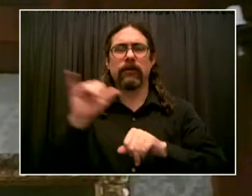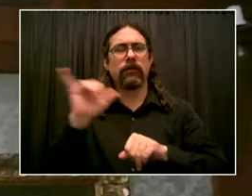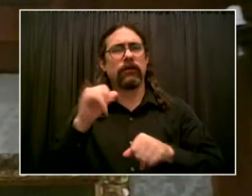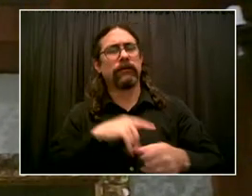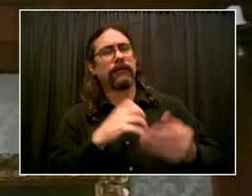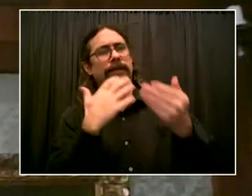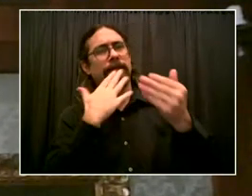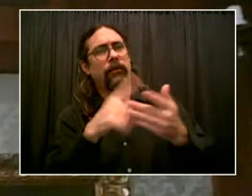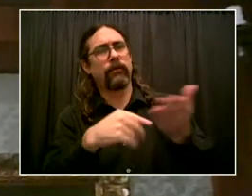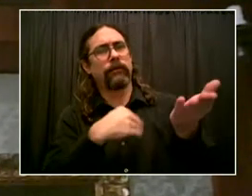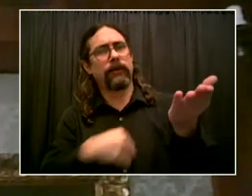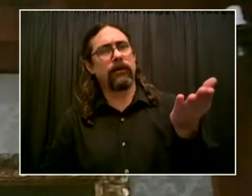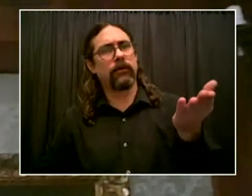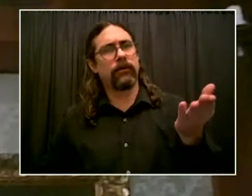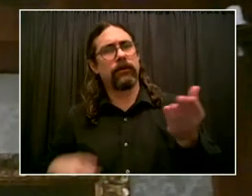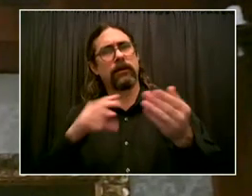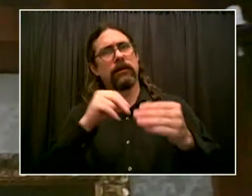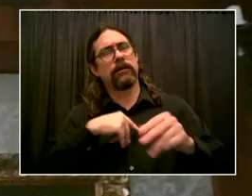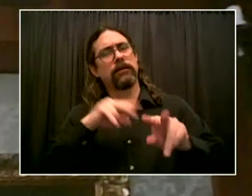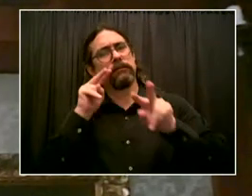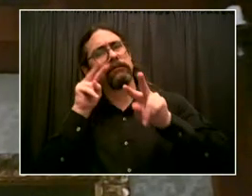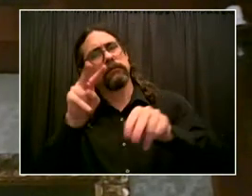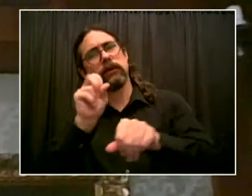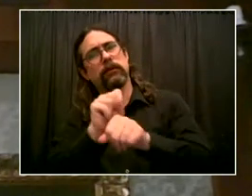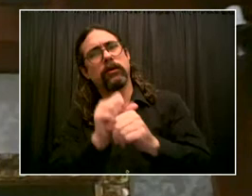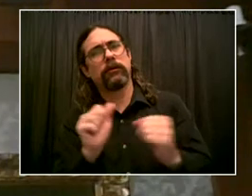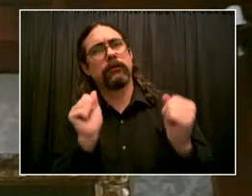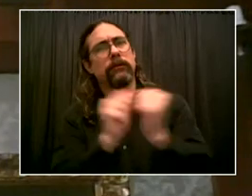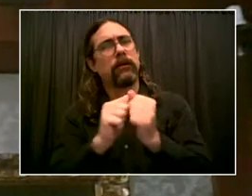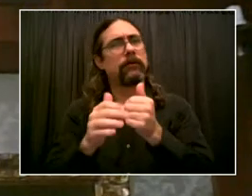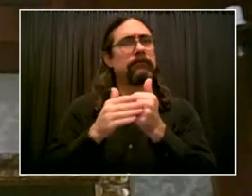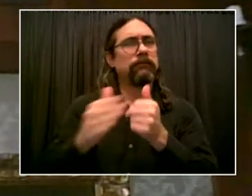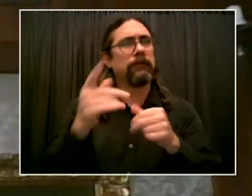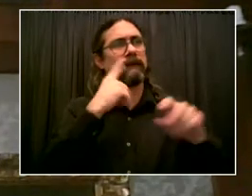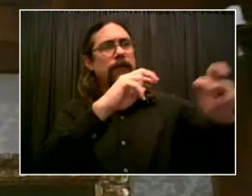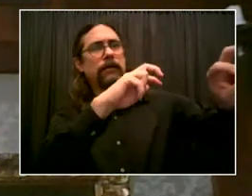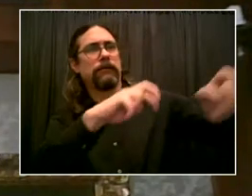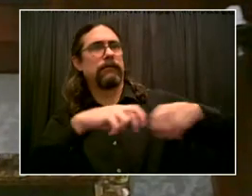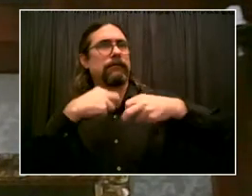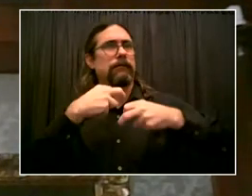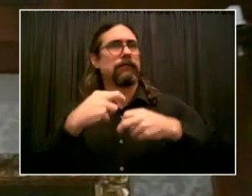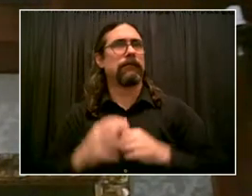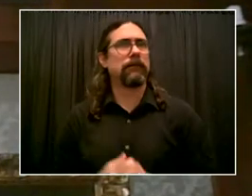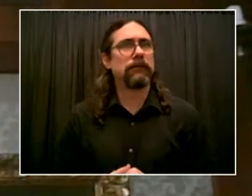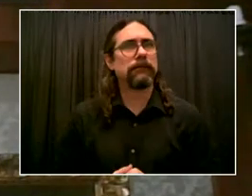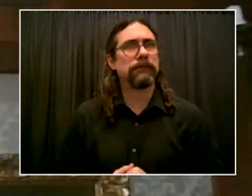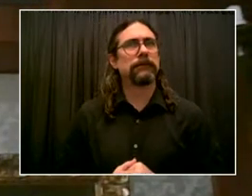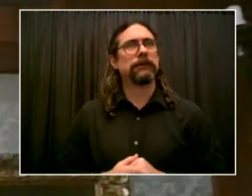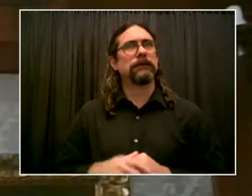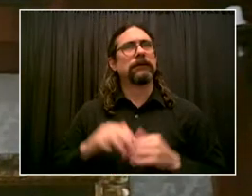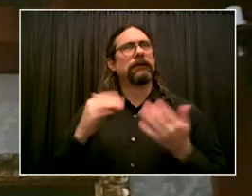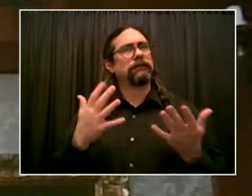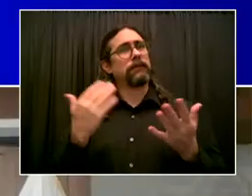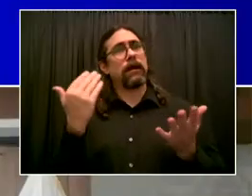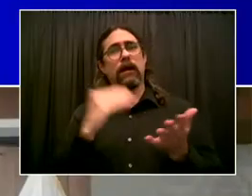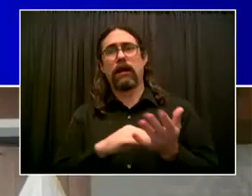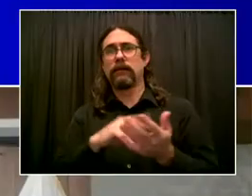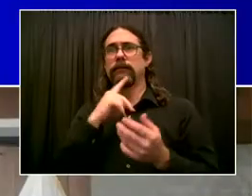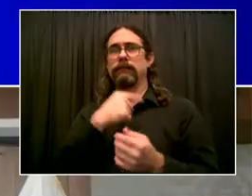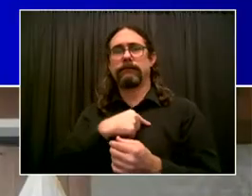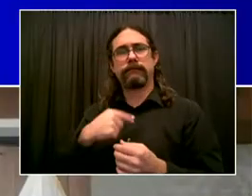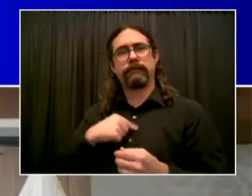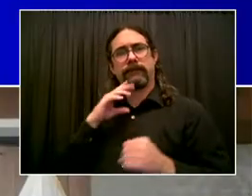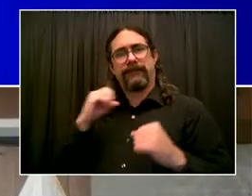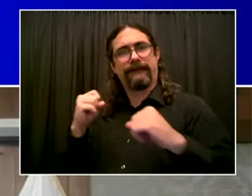administration to ensure that we fight back against this virus and get our city up and operating again. Thank you very much. Thank you,